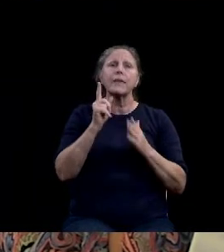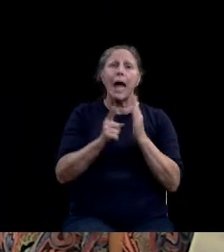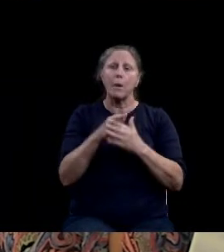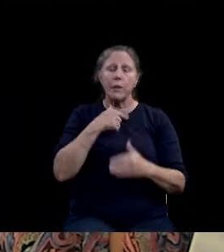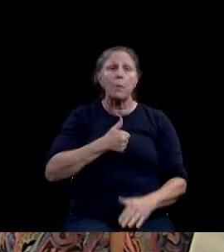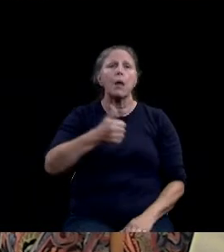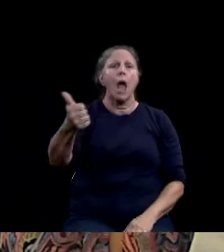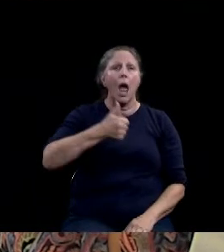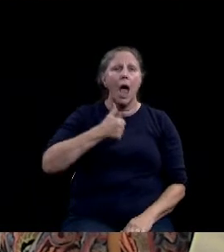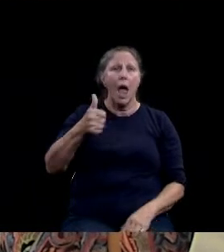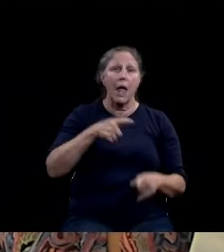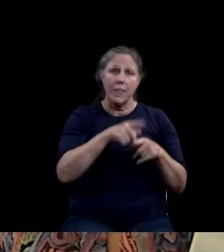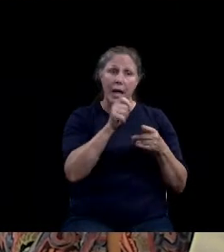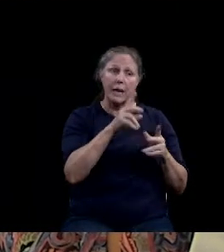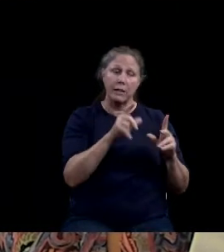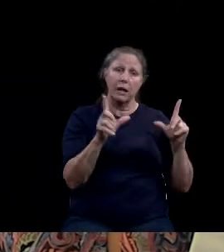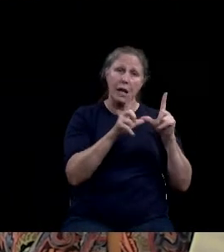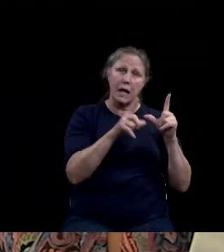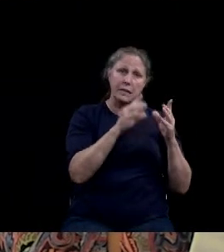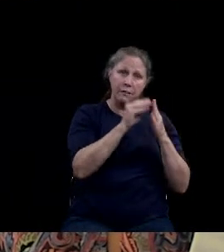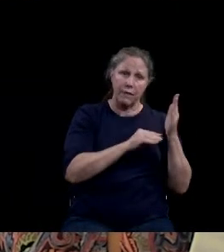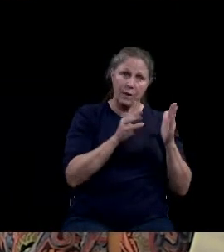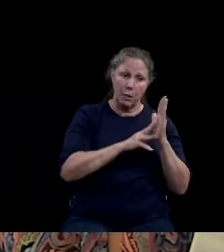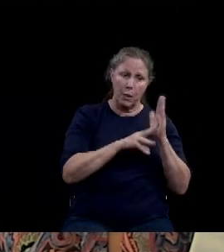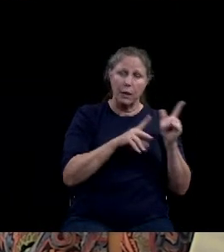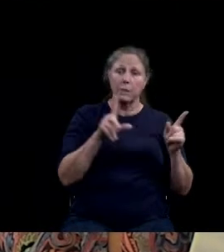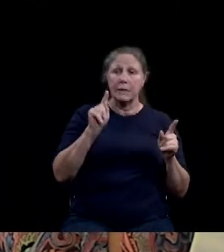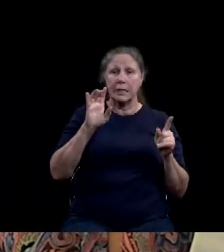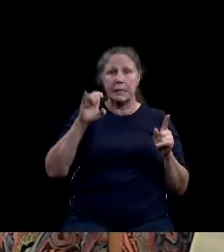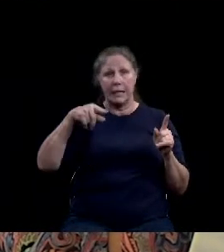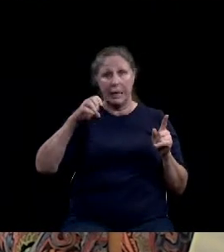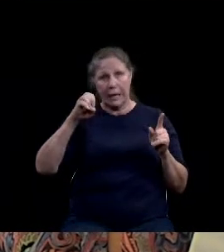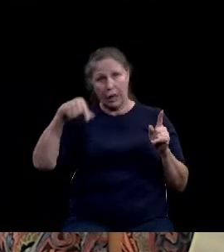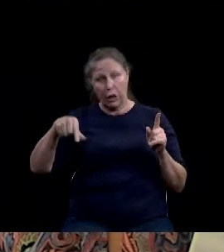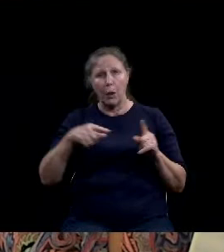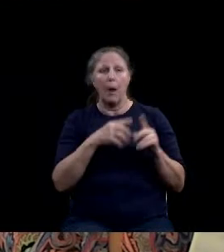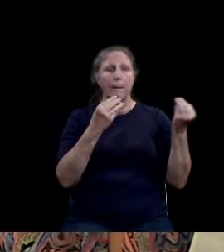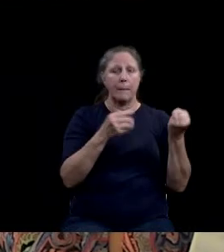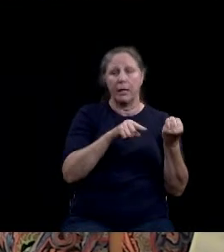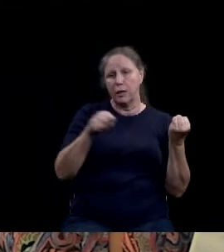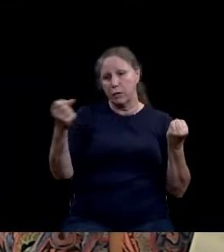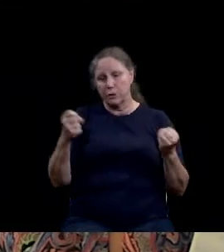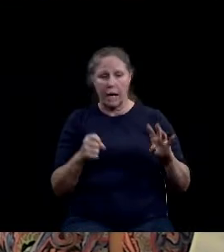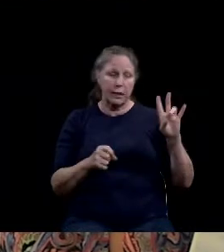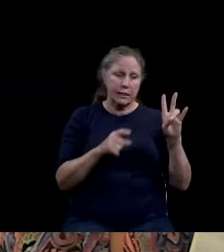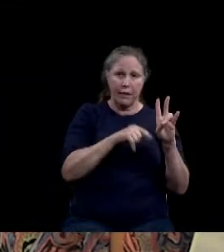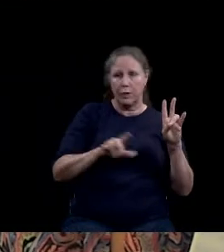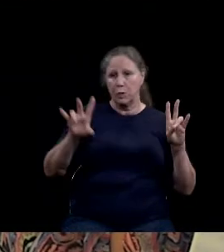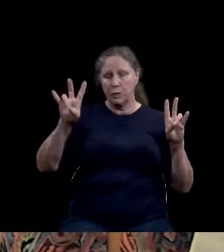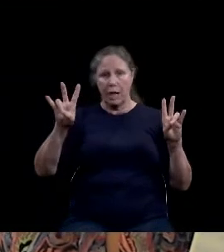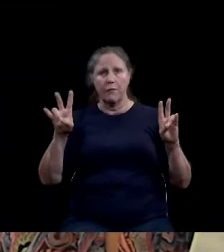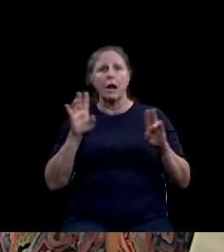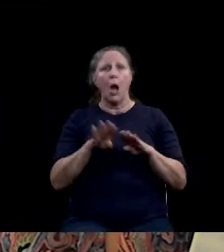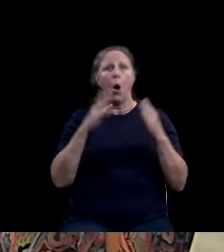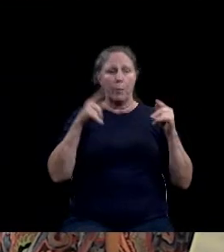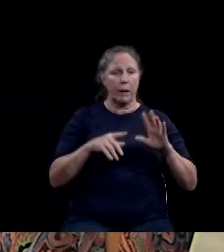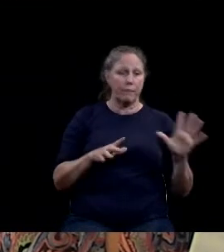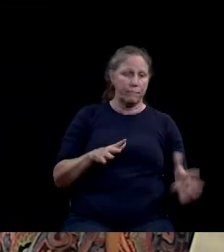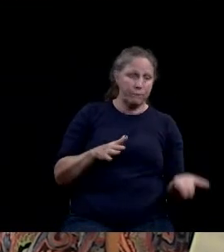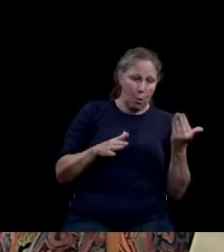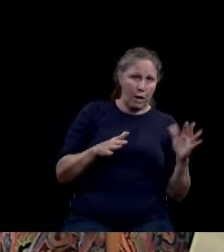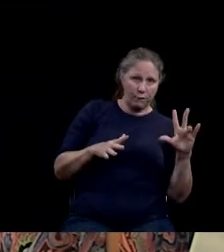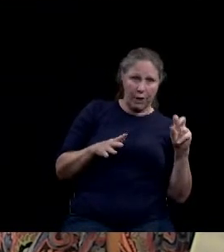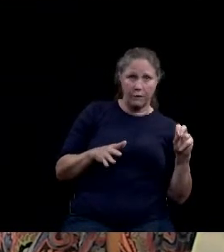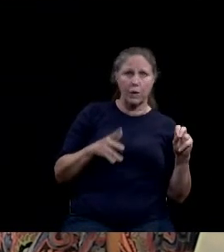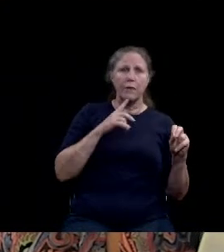with TCEQ. Monday, Saturday 7 a.m. to 7 p.m. with the gates being open at 5 30 a.m. to eliminate traffic, querying and